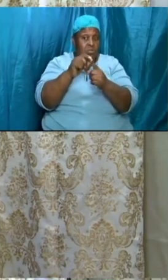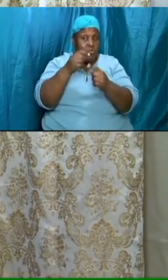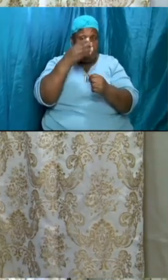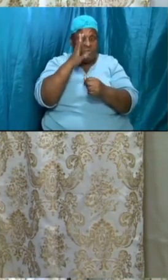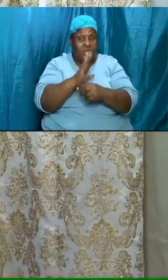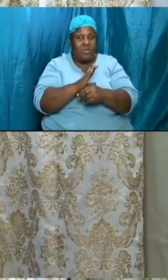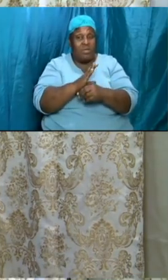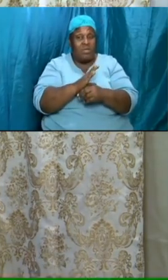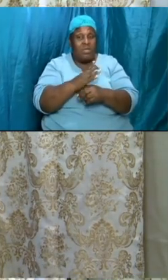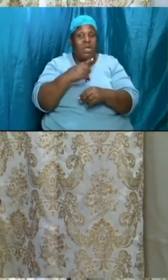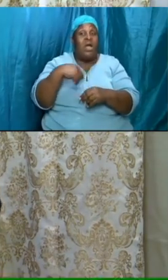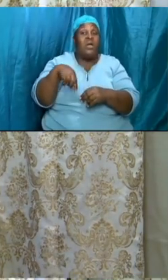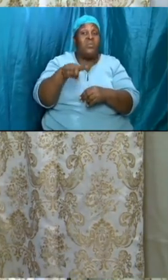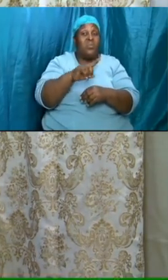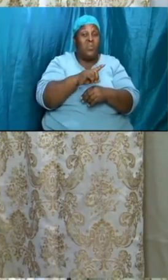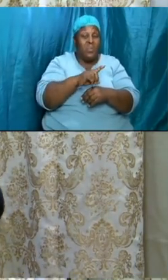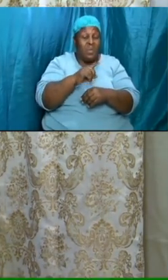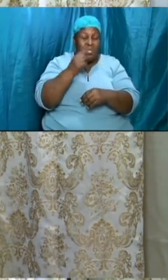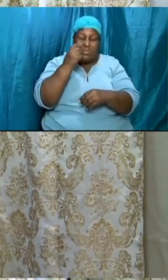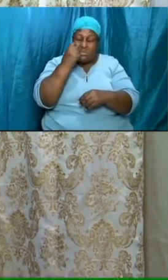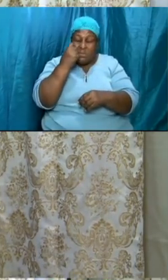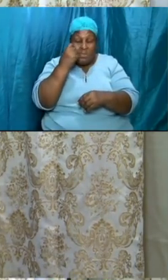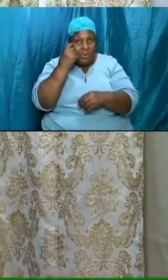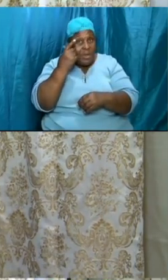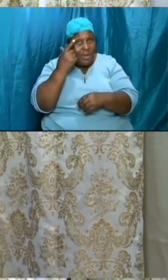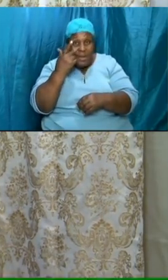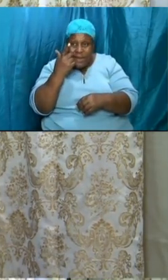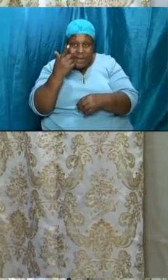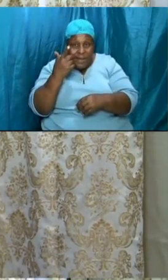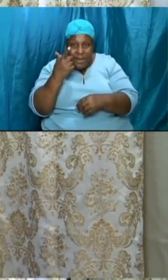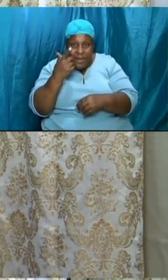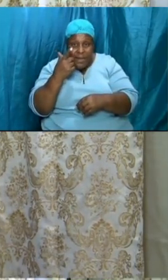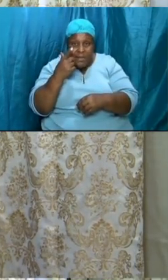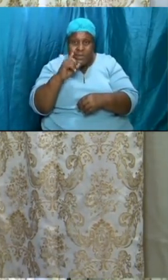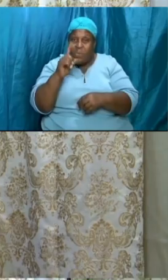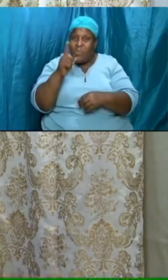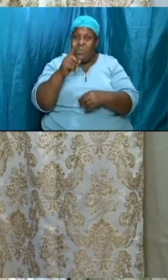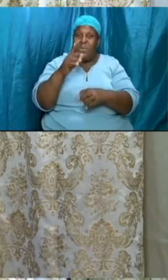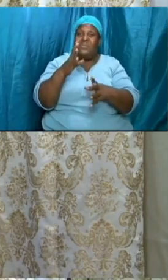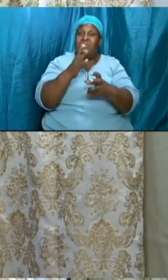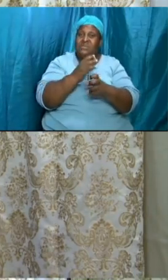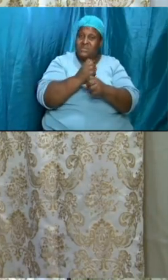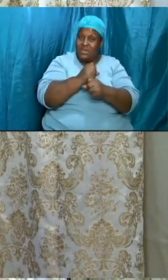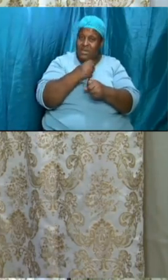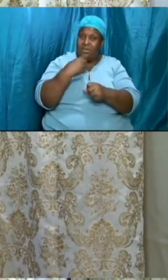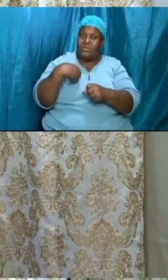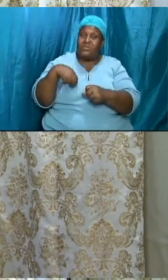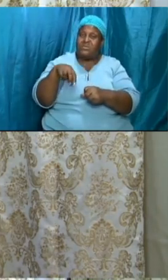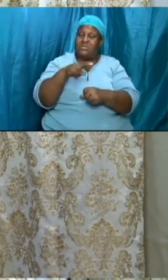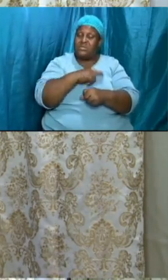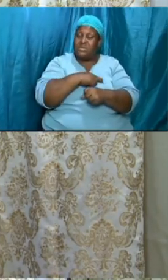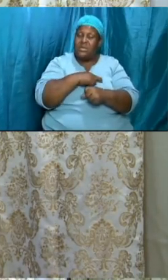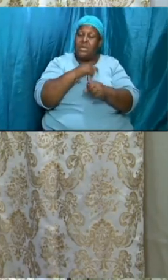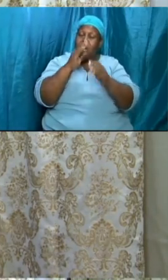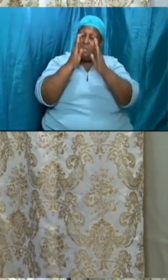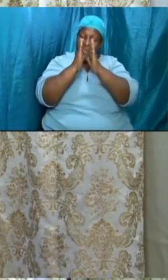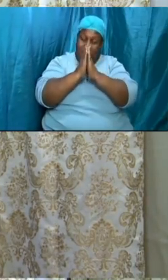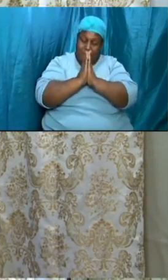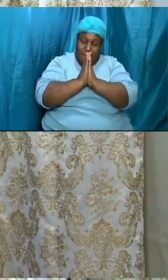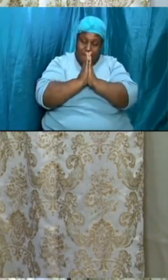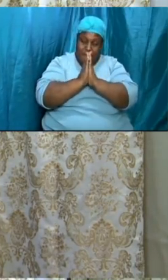we will be surprised at where this takes us so prayer fasting